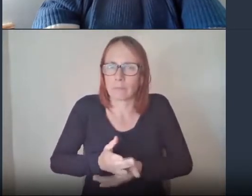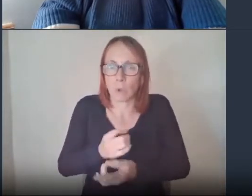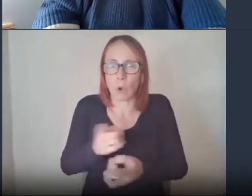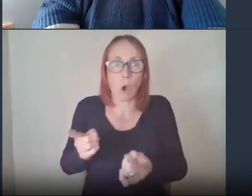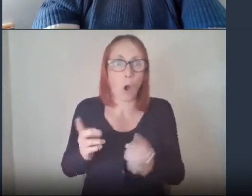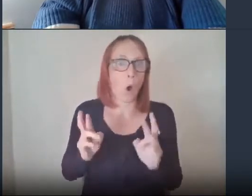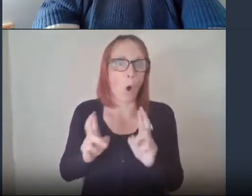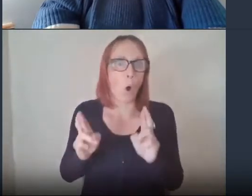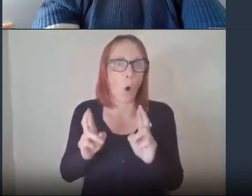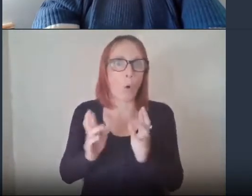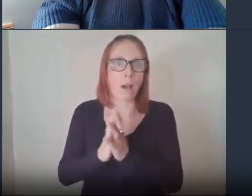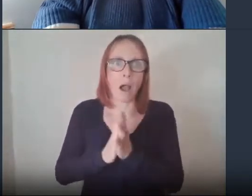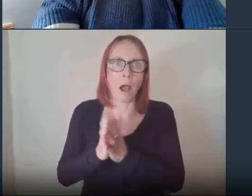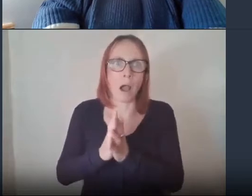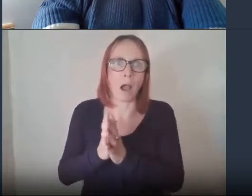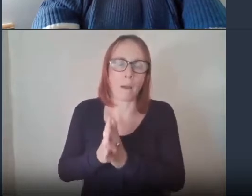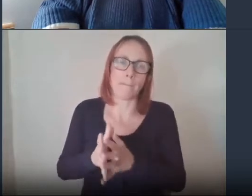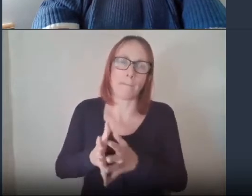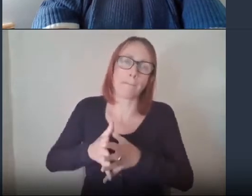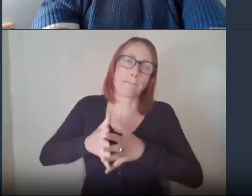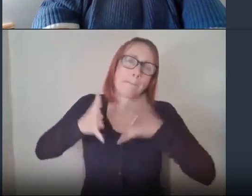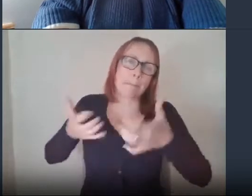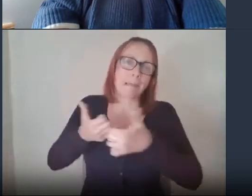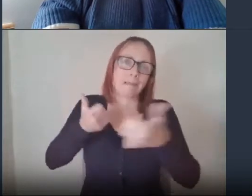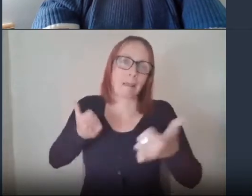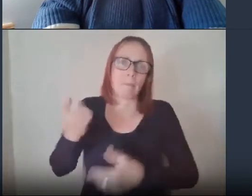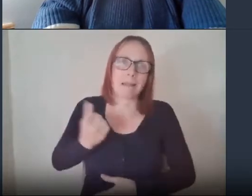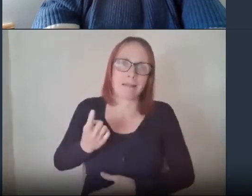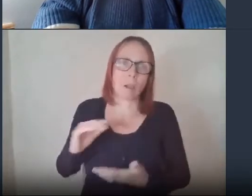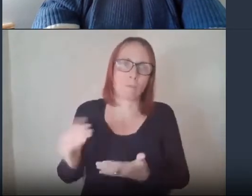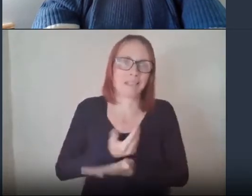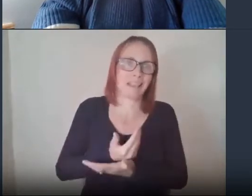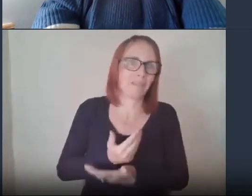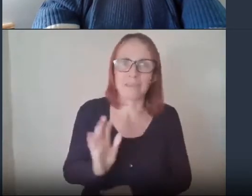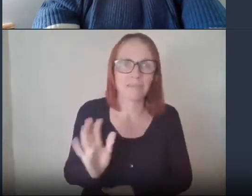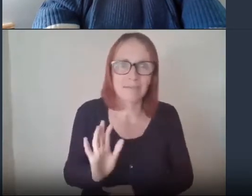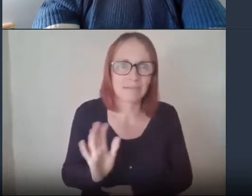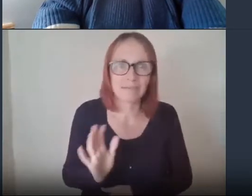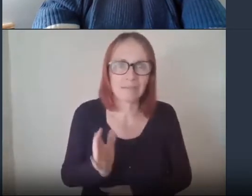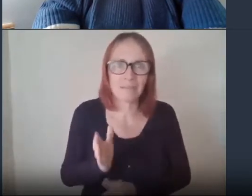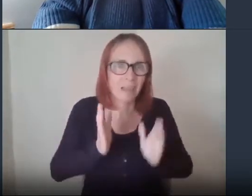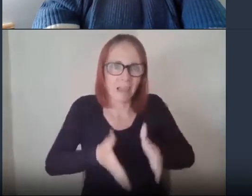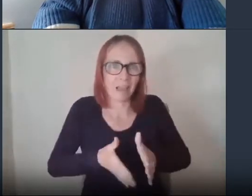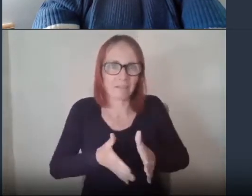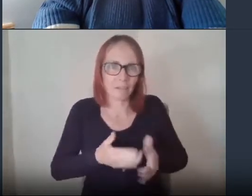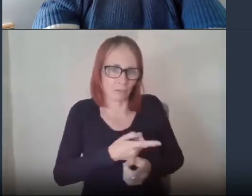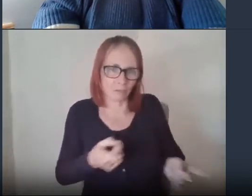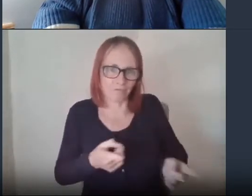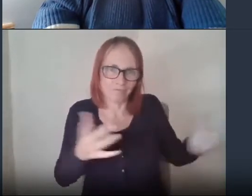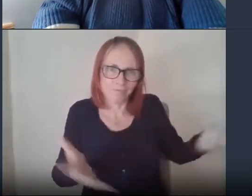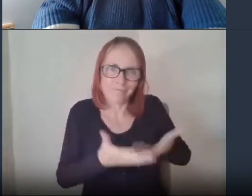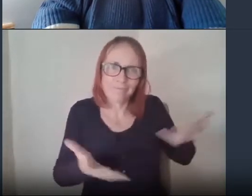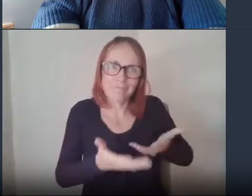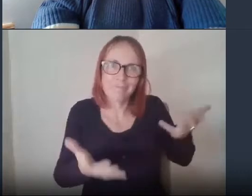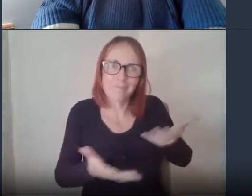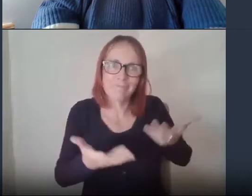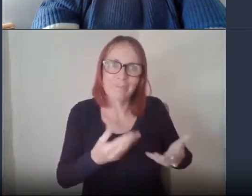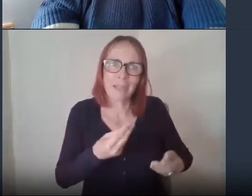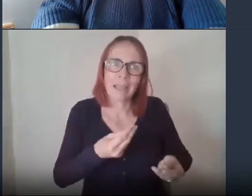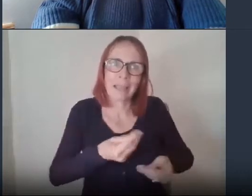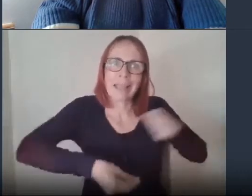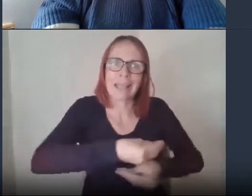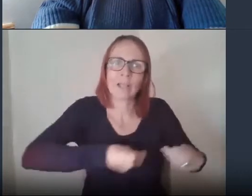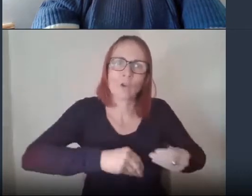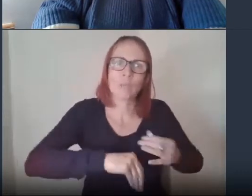over and create hundreds of jobs that we can actually do more by actually stimulating that economic growth within the